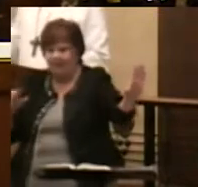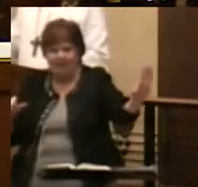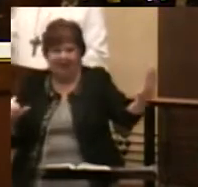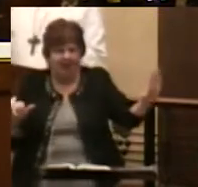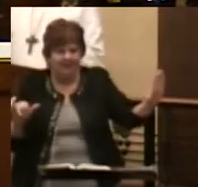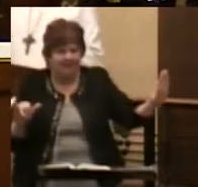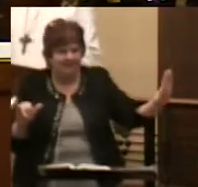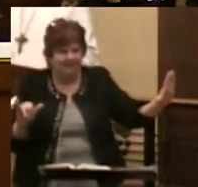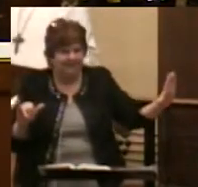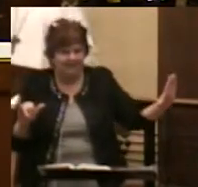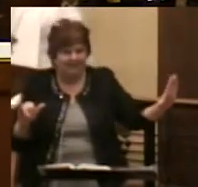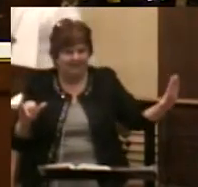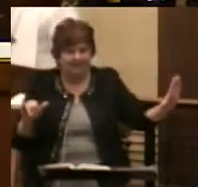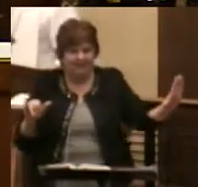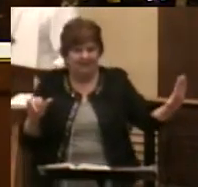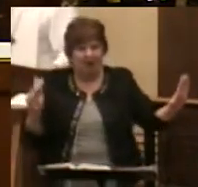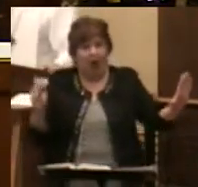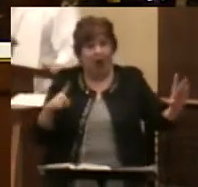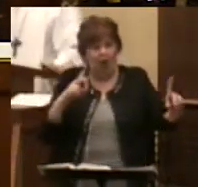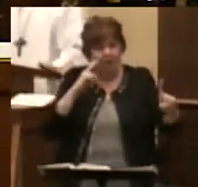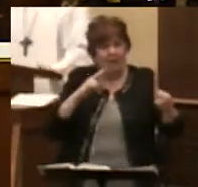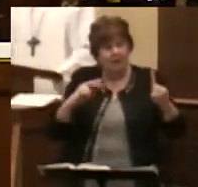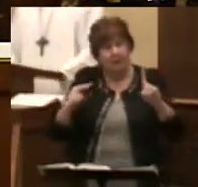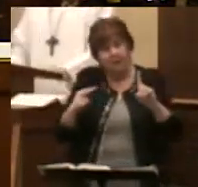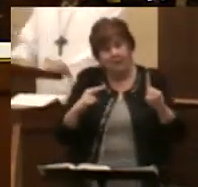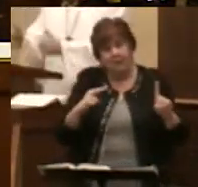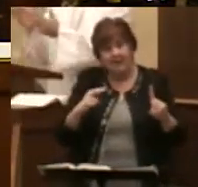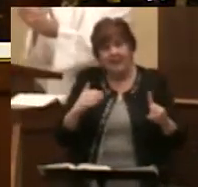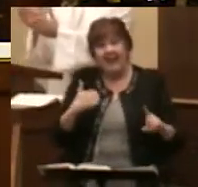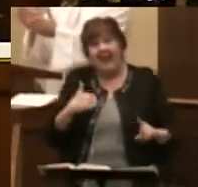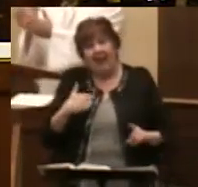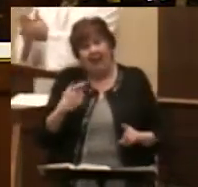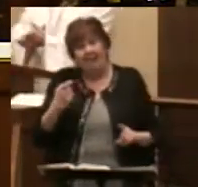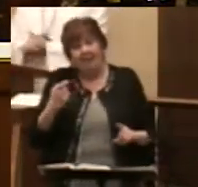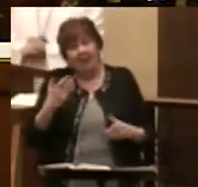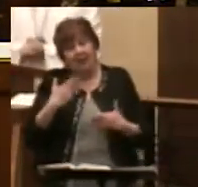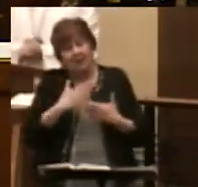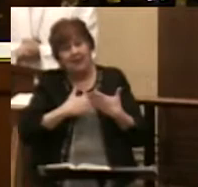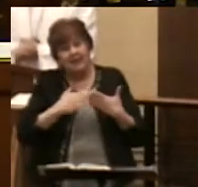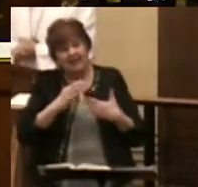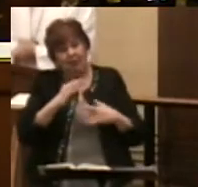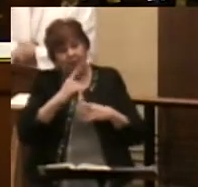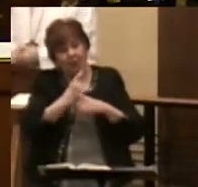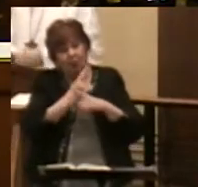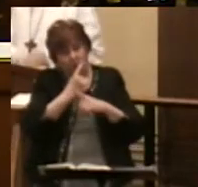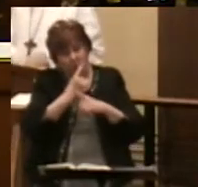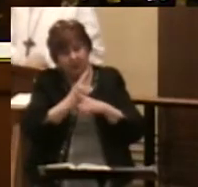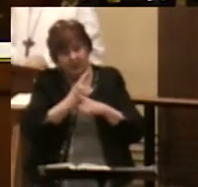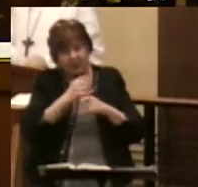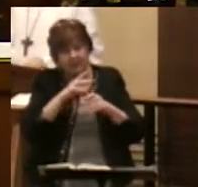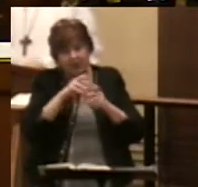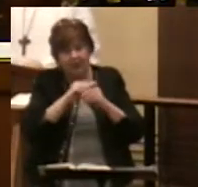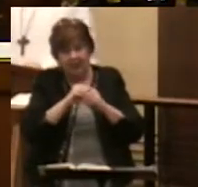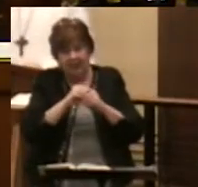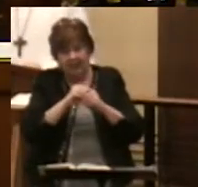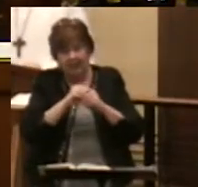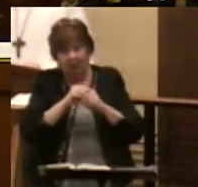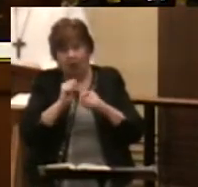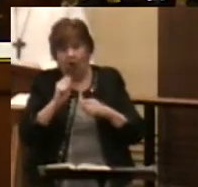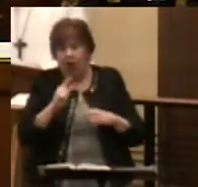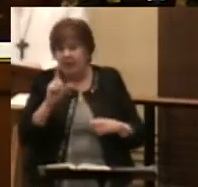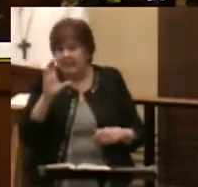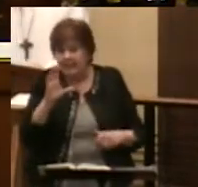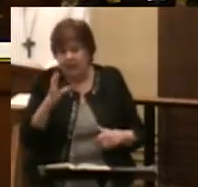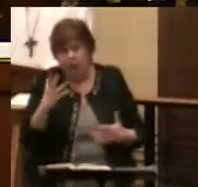All of these viewpoints, actually, all of them have a slice, a piece of righteousness in them. They're all seeking